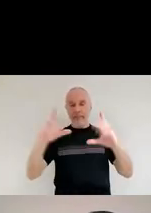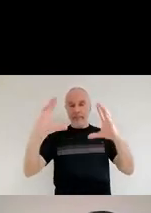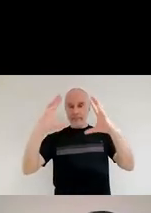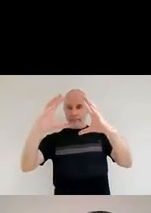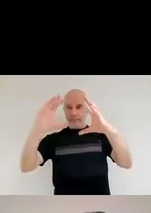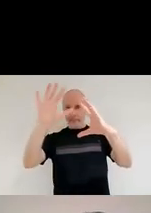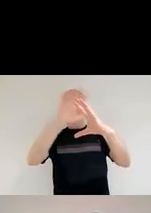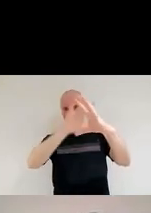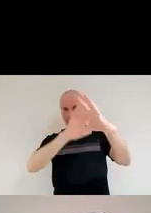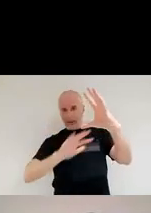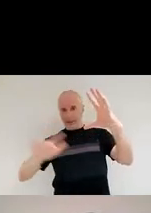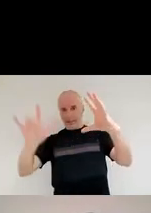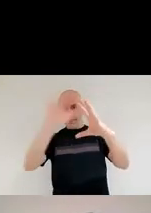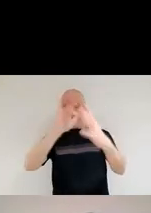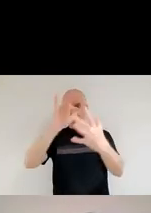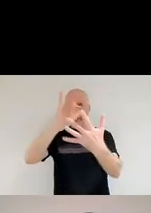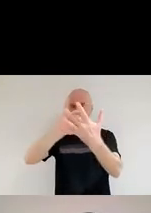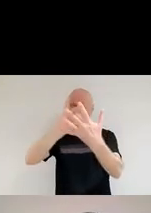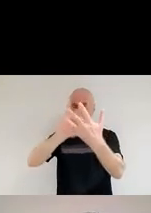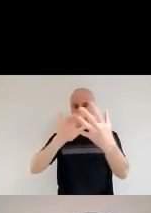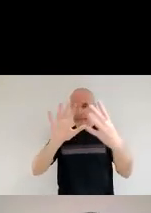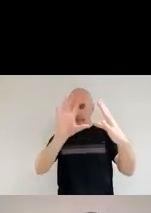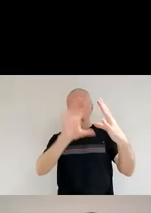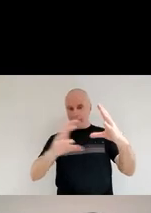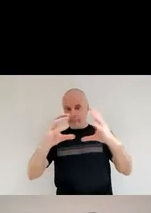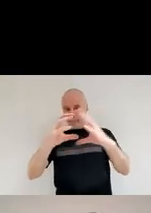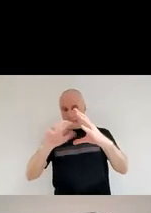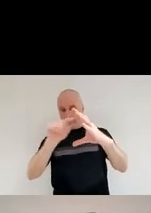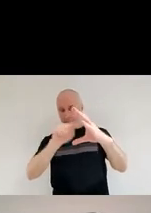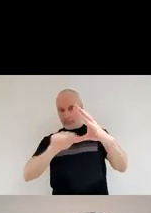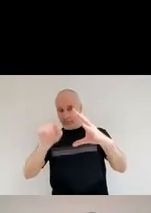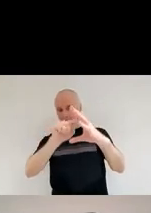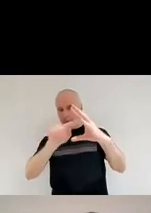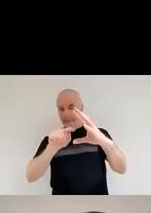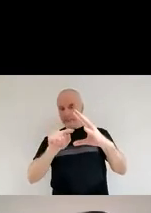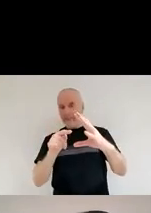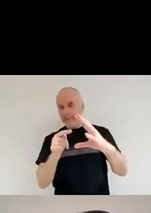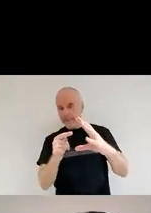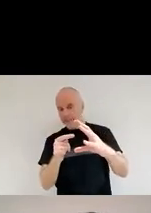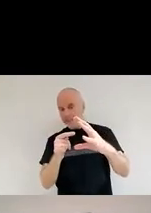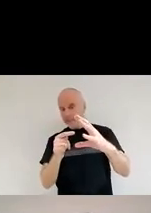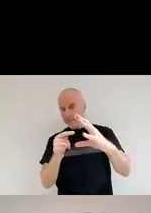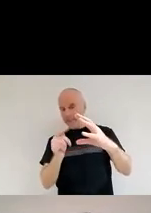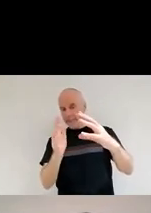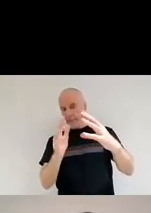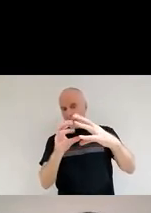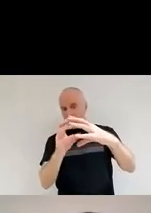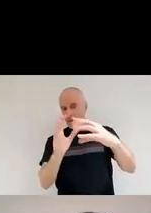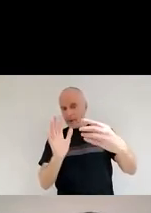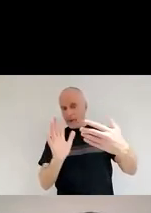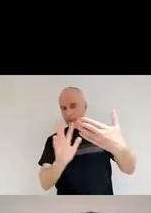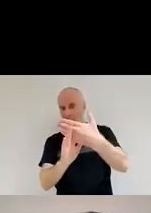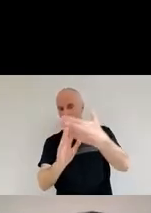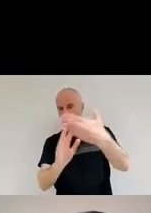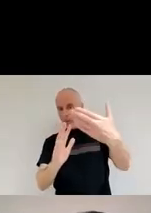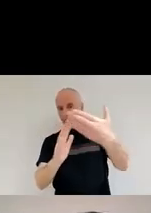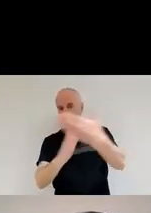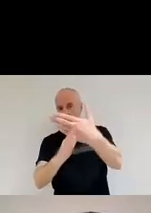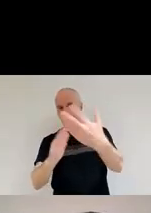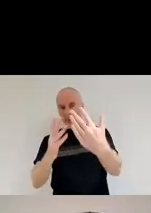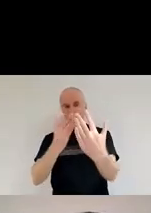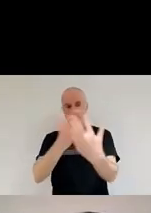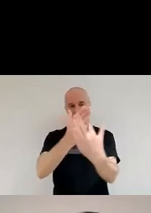inside this region where the shock has already passed through and you have all these building elements of